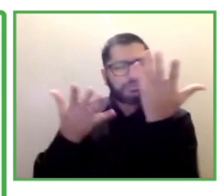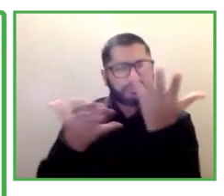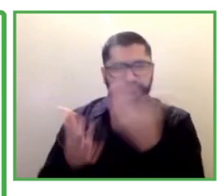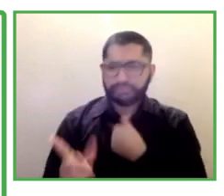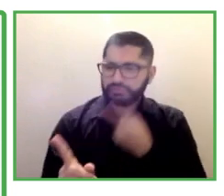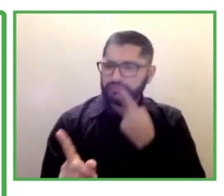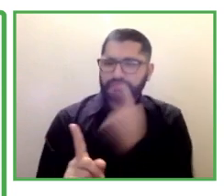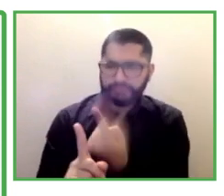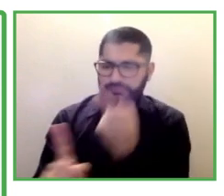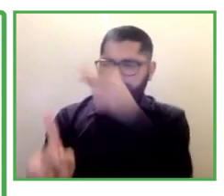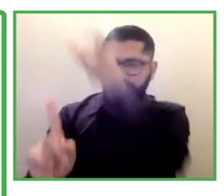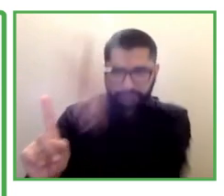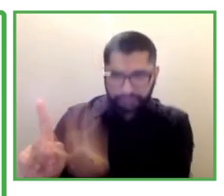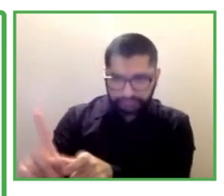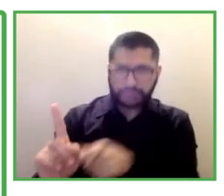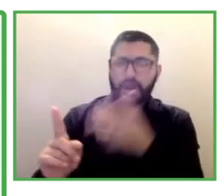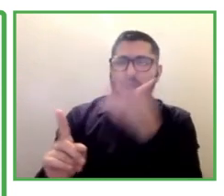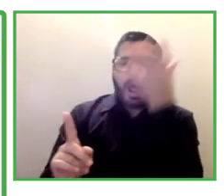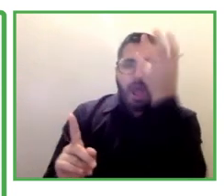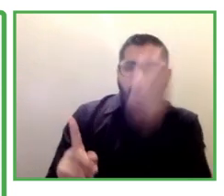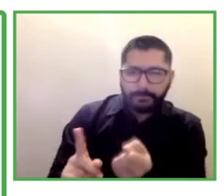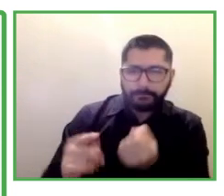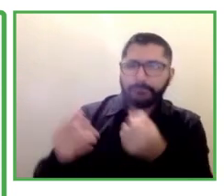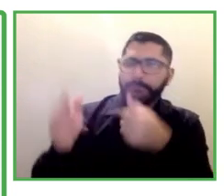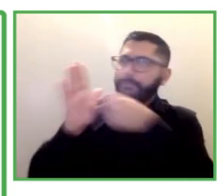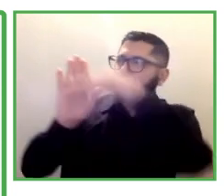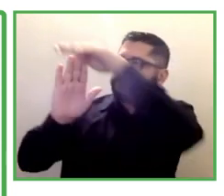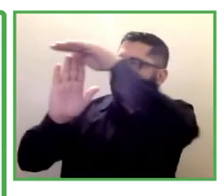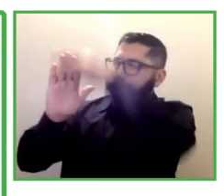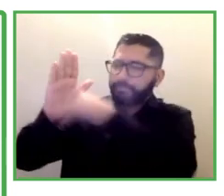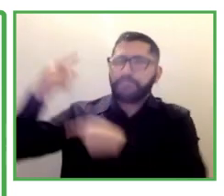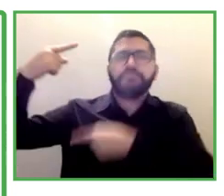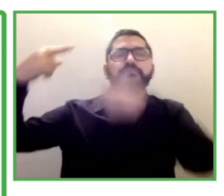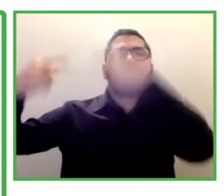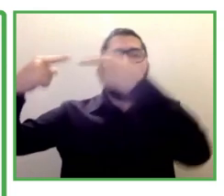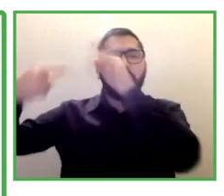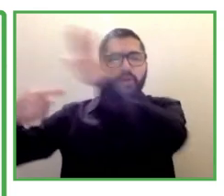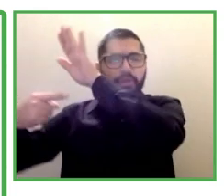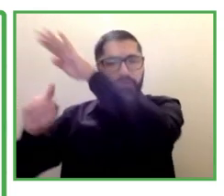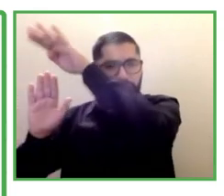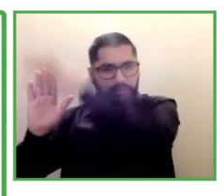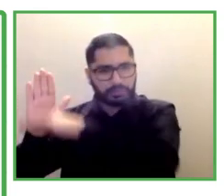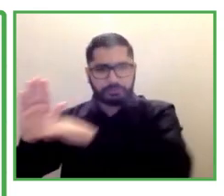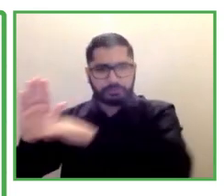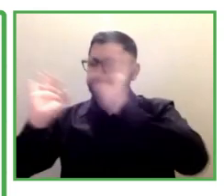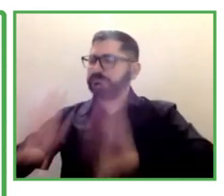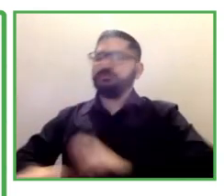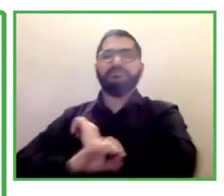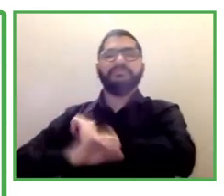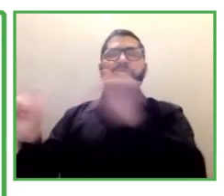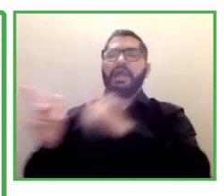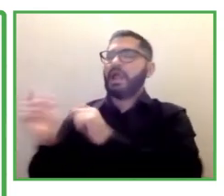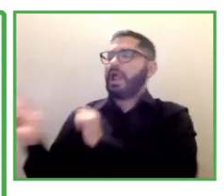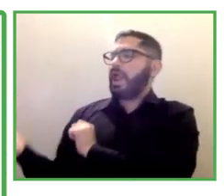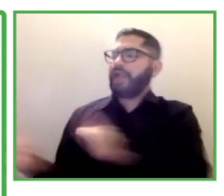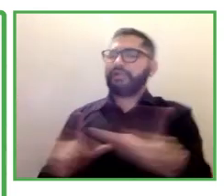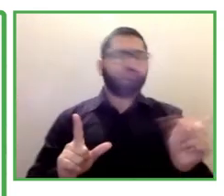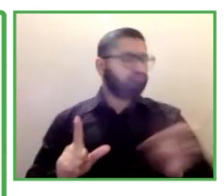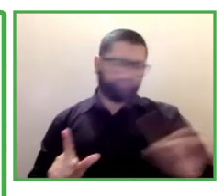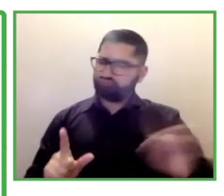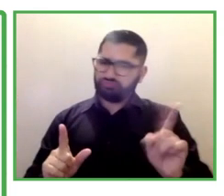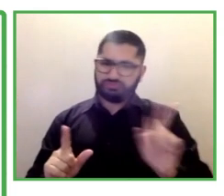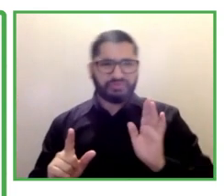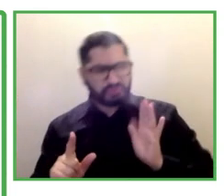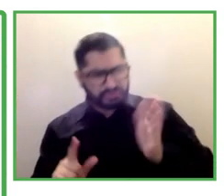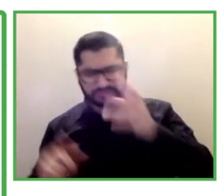to see the person behind the disability before you start inclusive employment. And then, of course, it's an ongoing process.